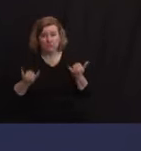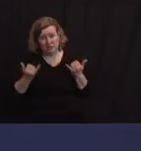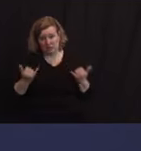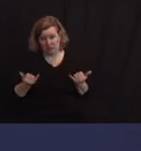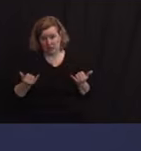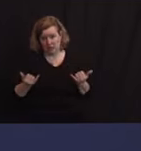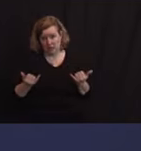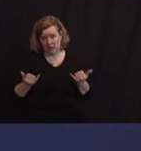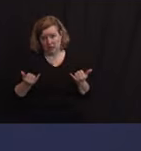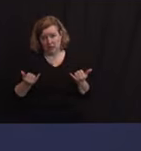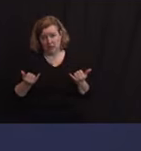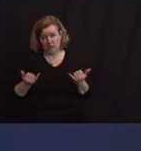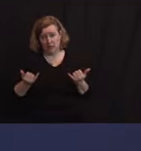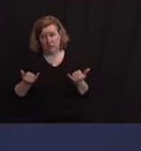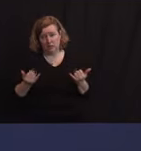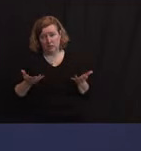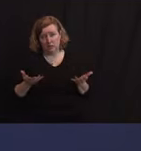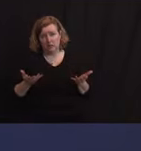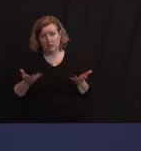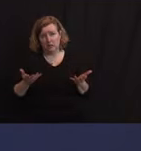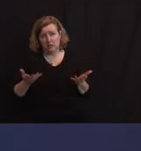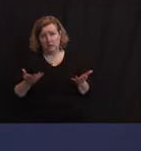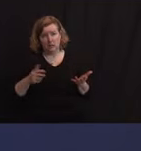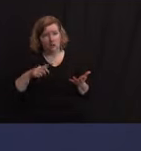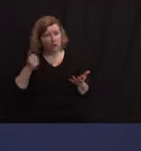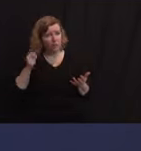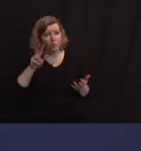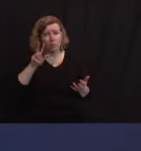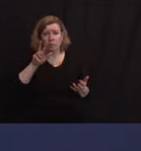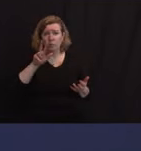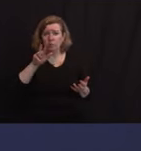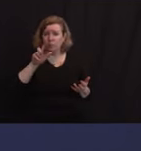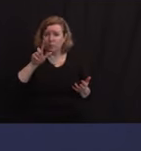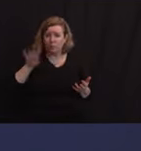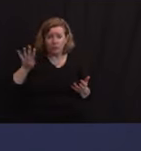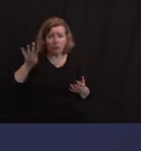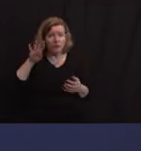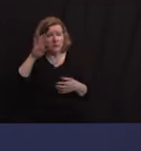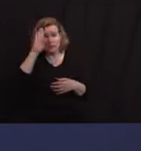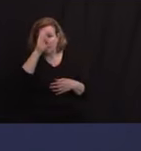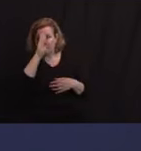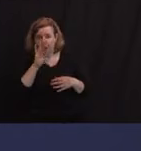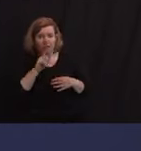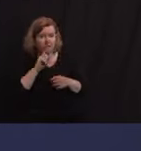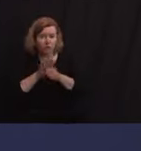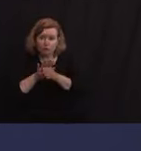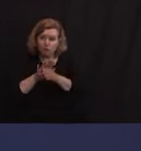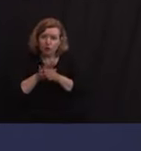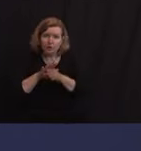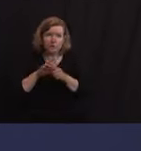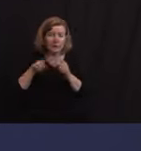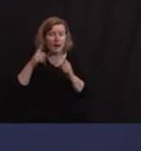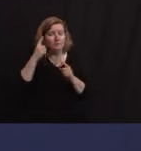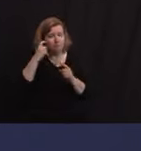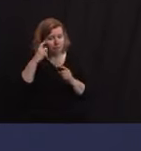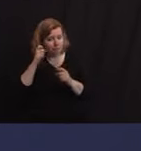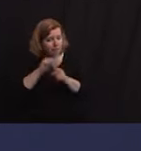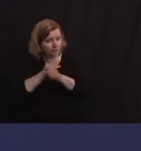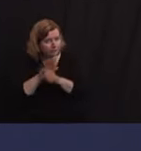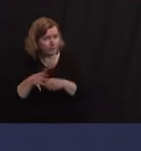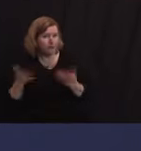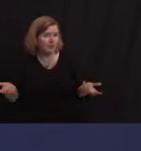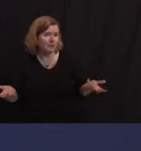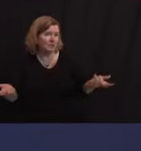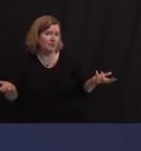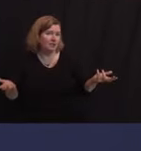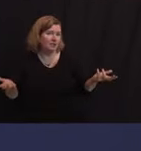and another couple of dozen in our hospitals unconfirmed. This is, by any measure, a